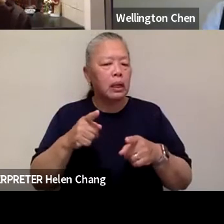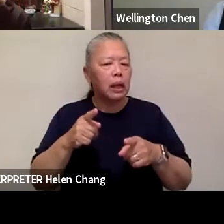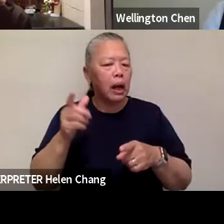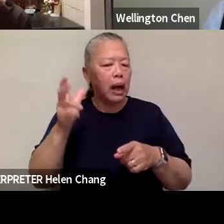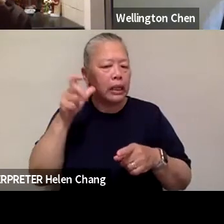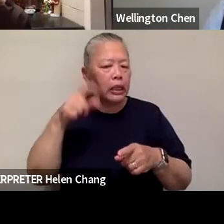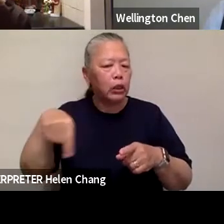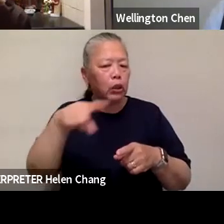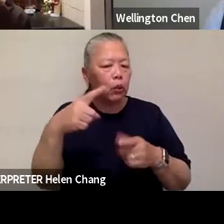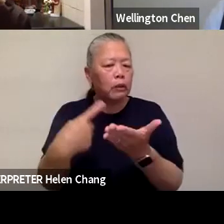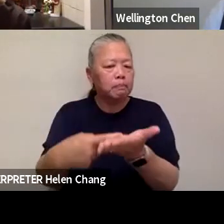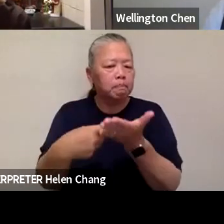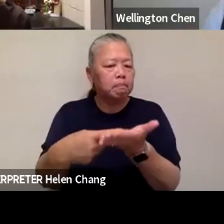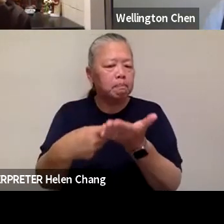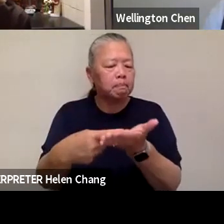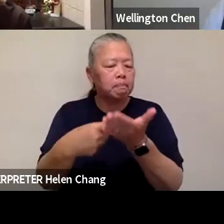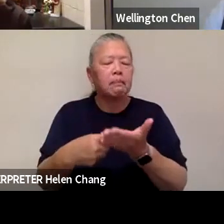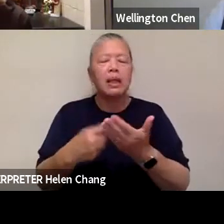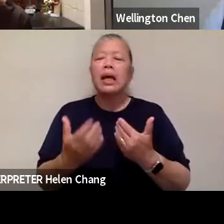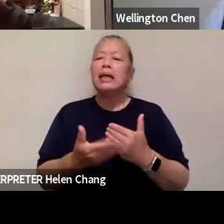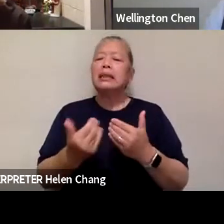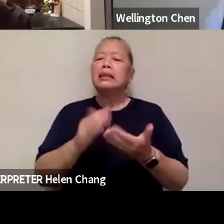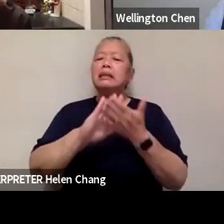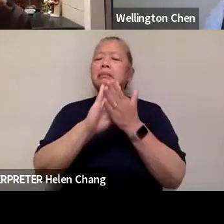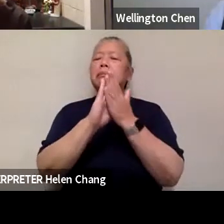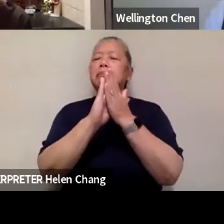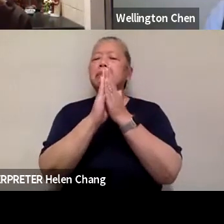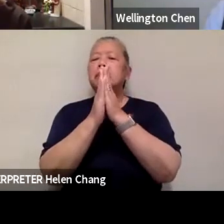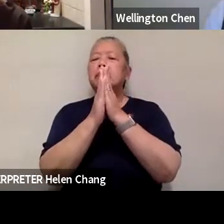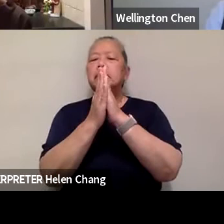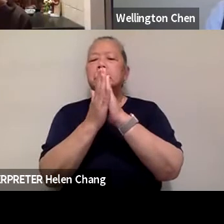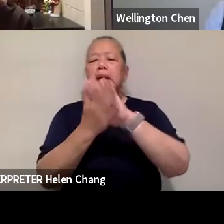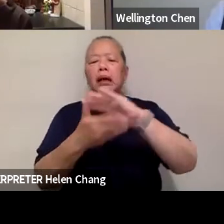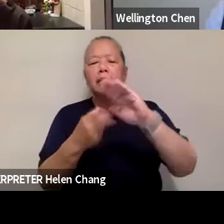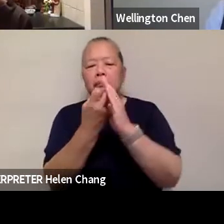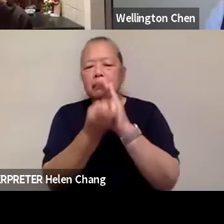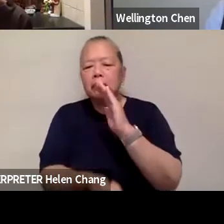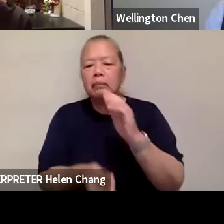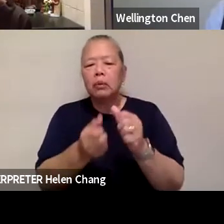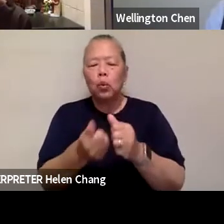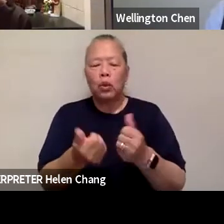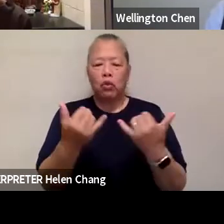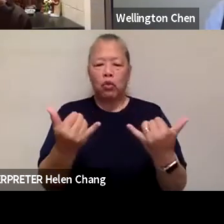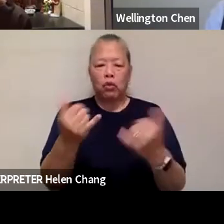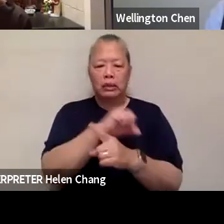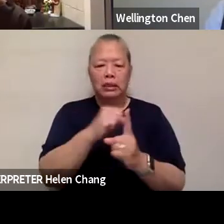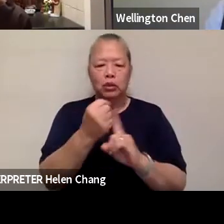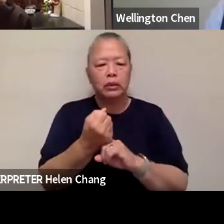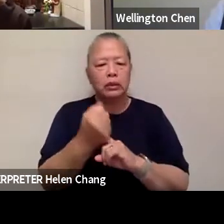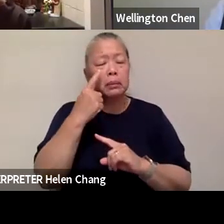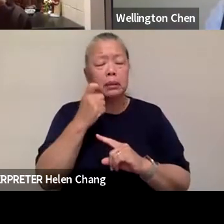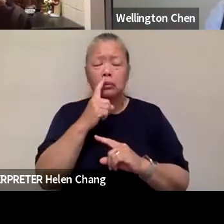it's very easy for us to get wrapped up in what's happening right now because it's so personal and so